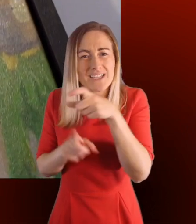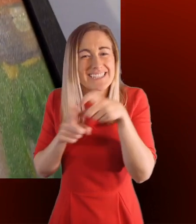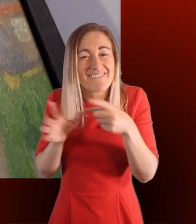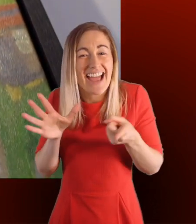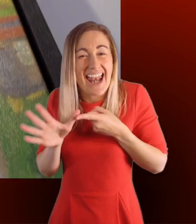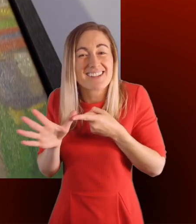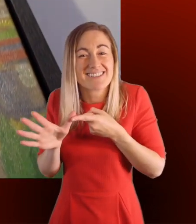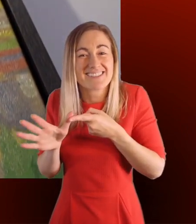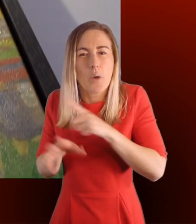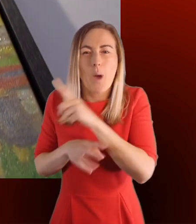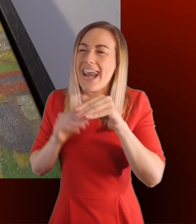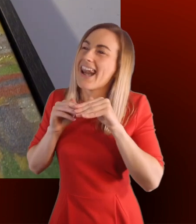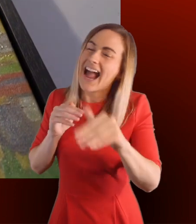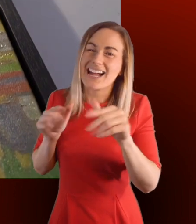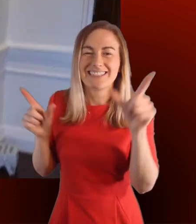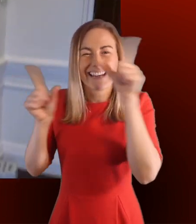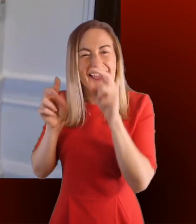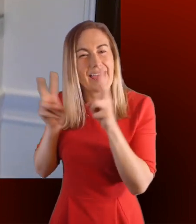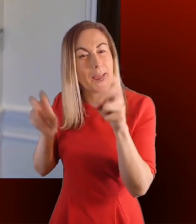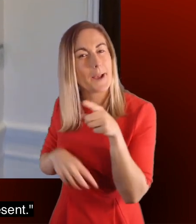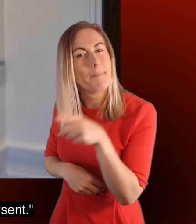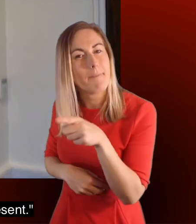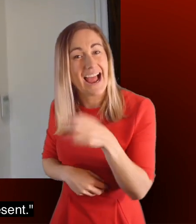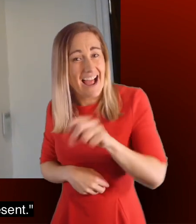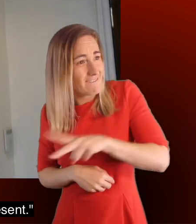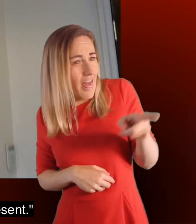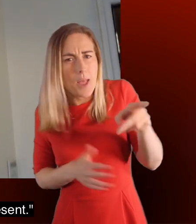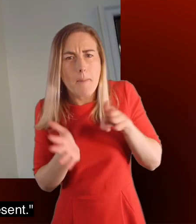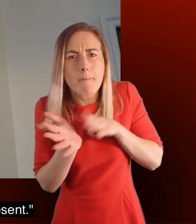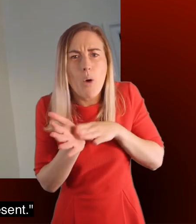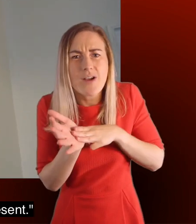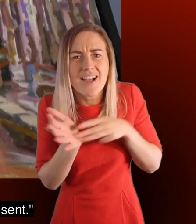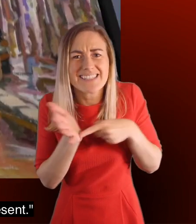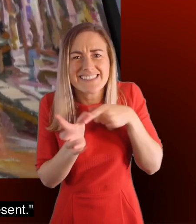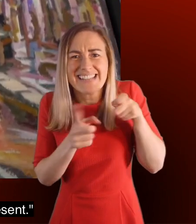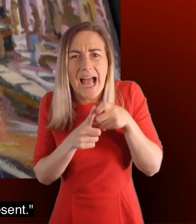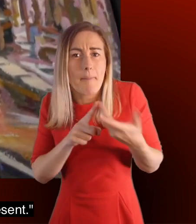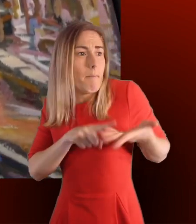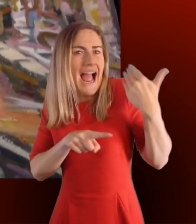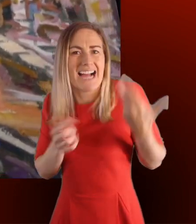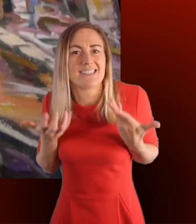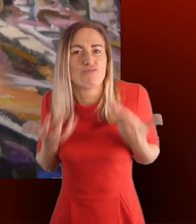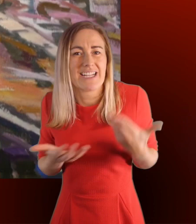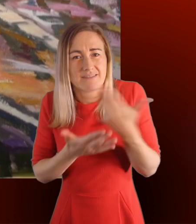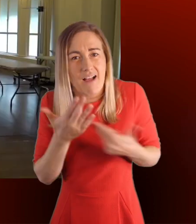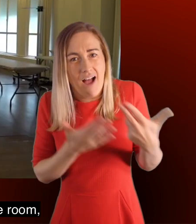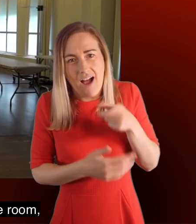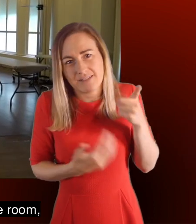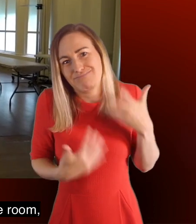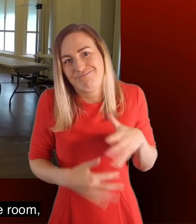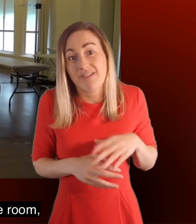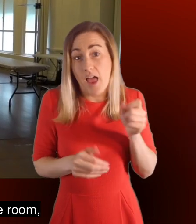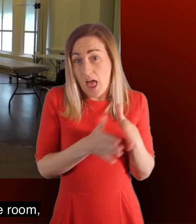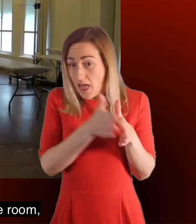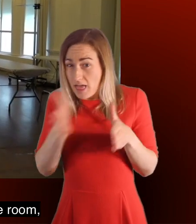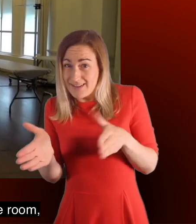Alexander's While the Land Sleeps and Monica Tapps Past and Present. On the other